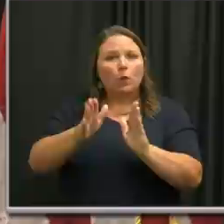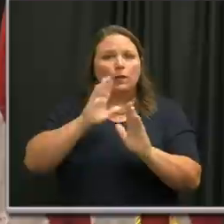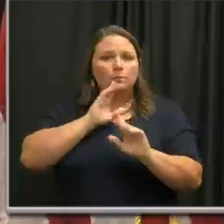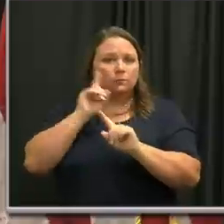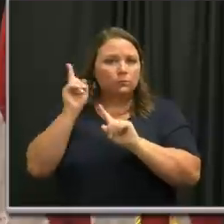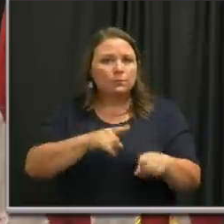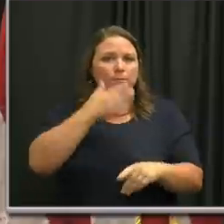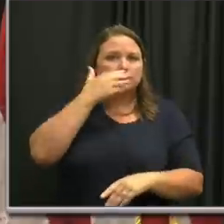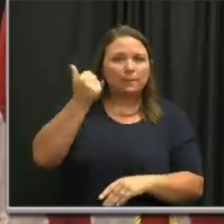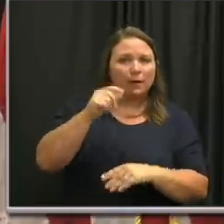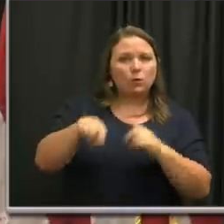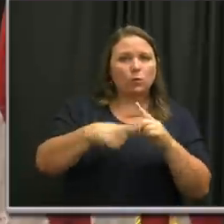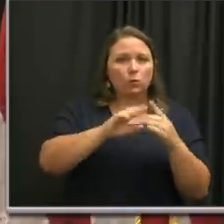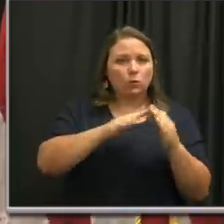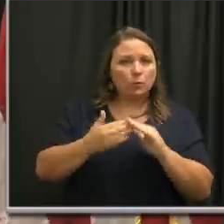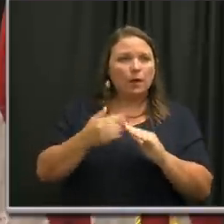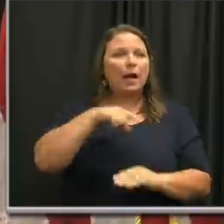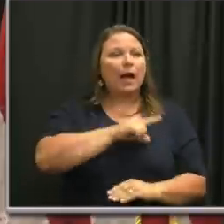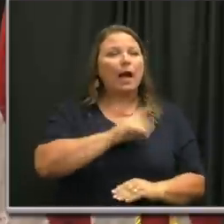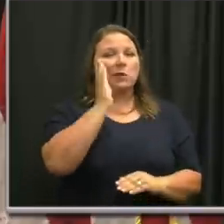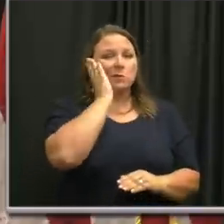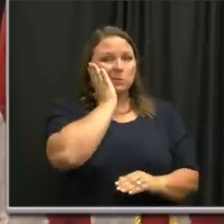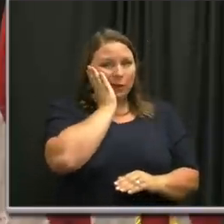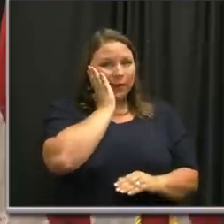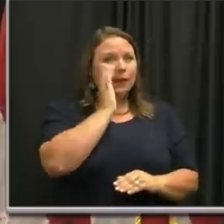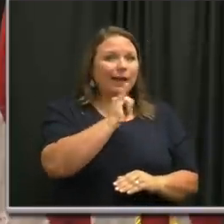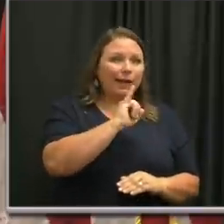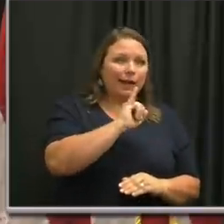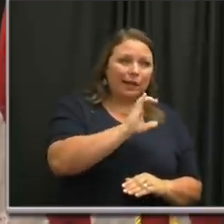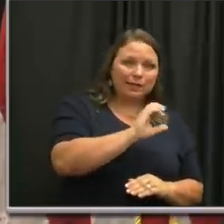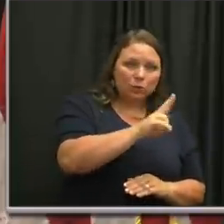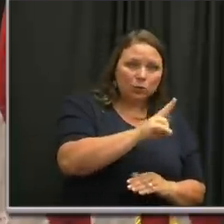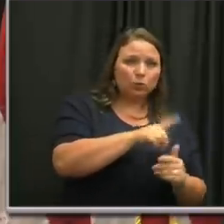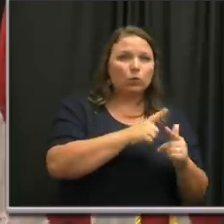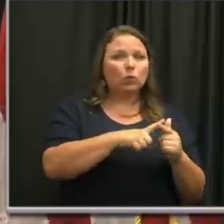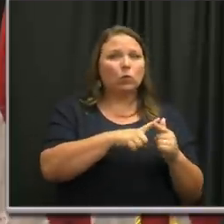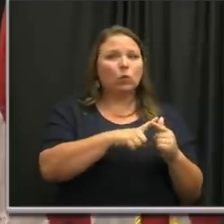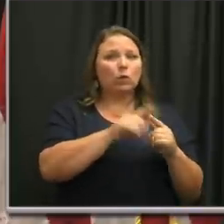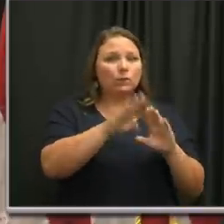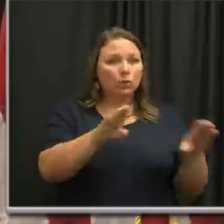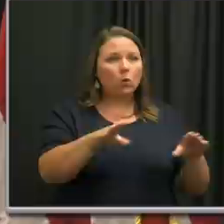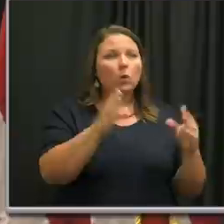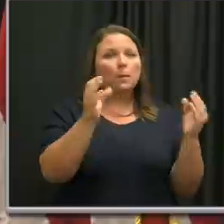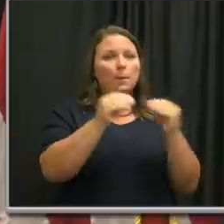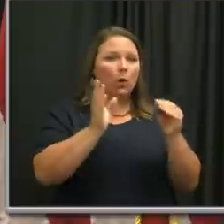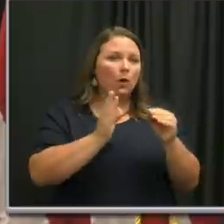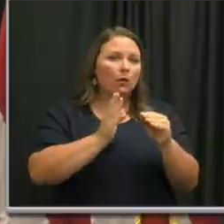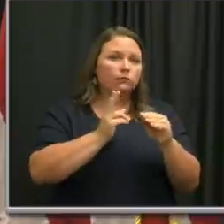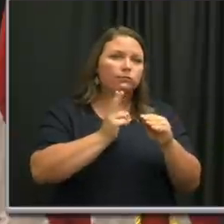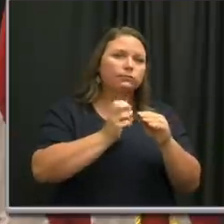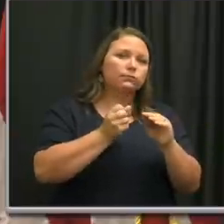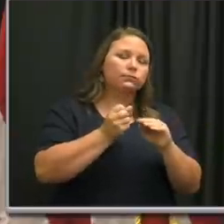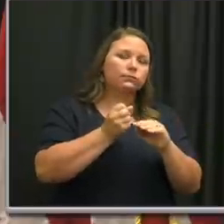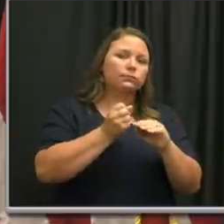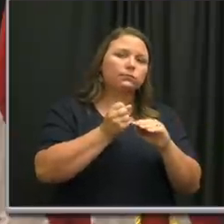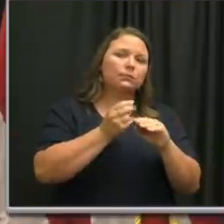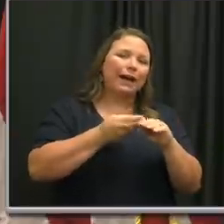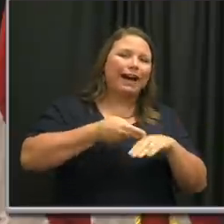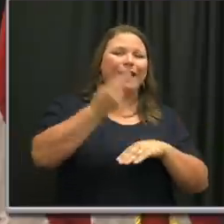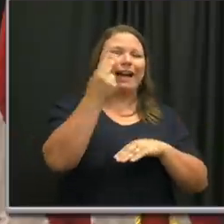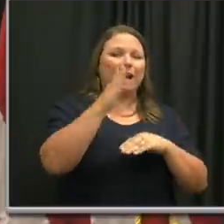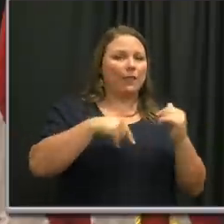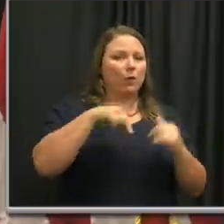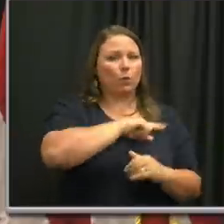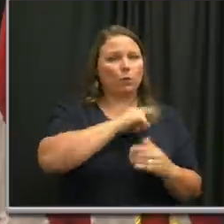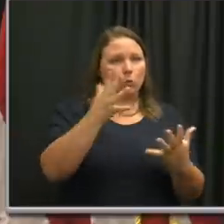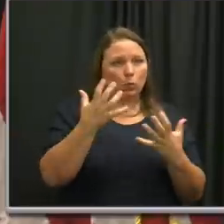Our floor bed and ICU bed capacities are also both above our target goals of 20% and 21